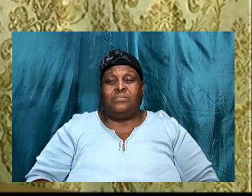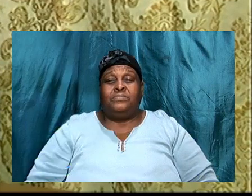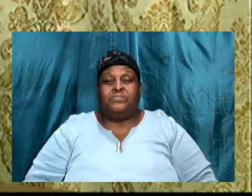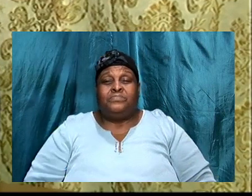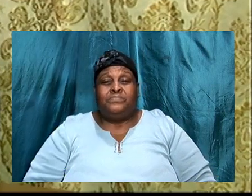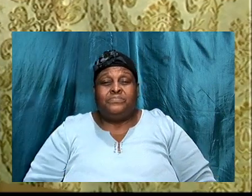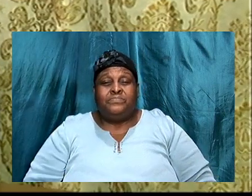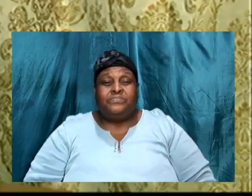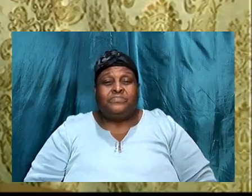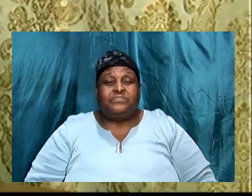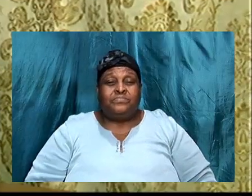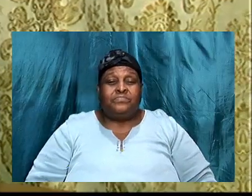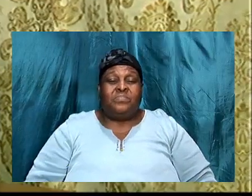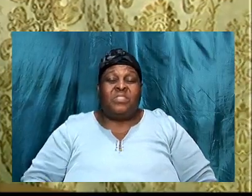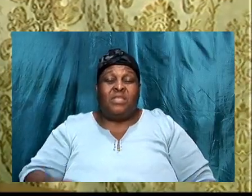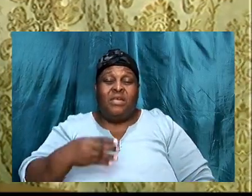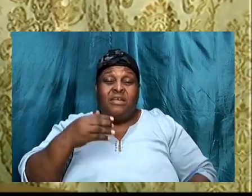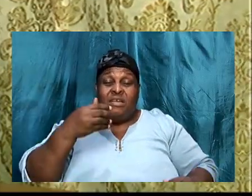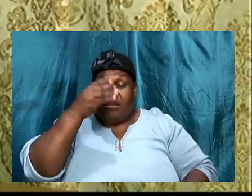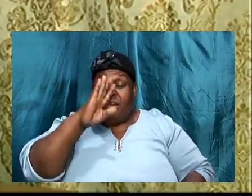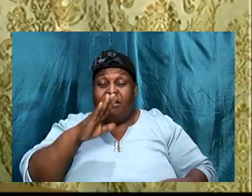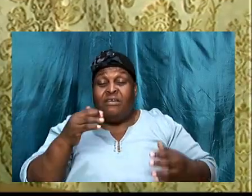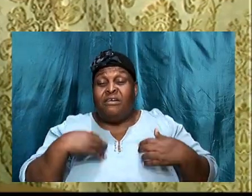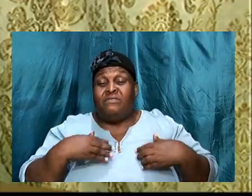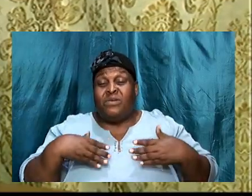and God has a way, of working,